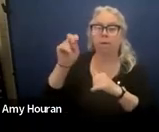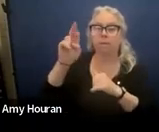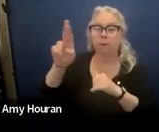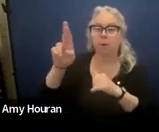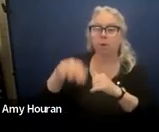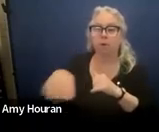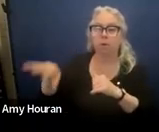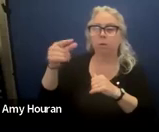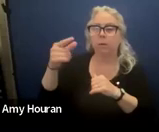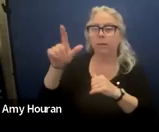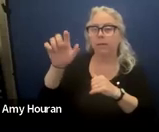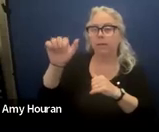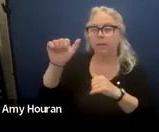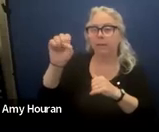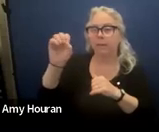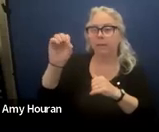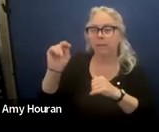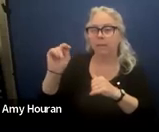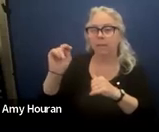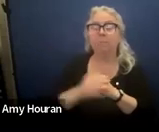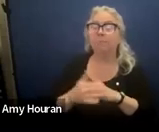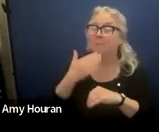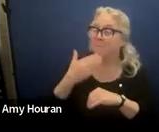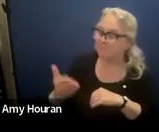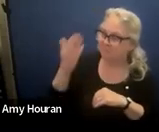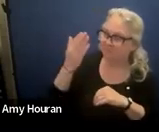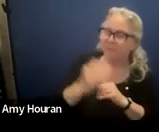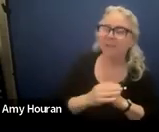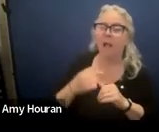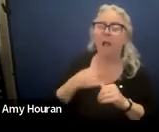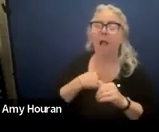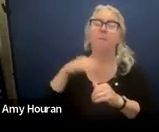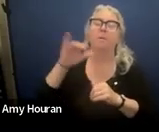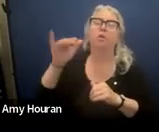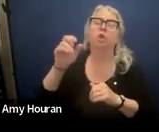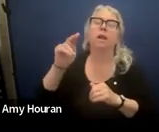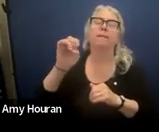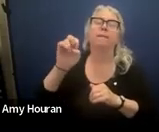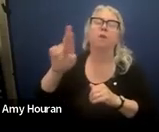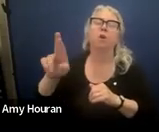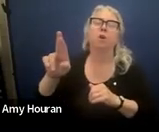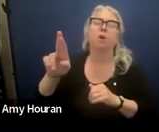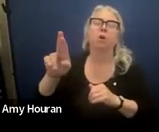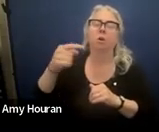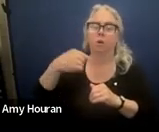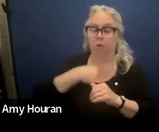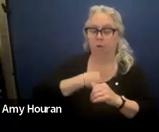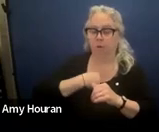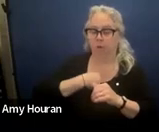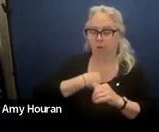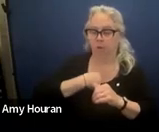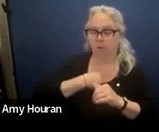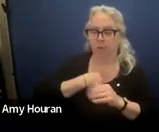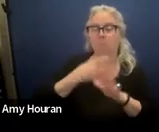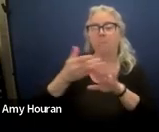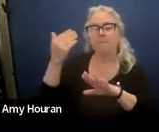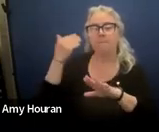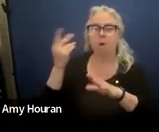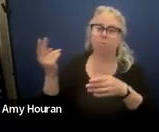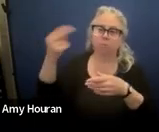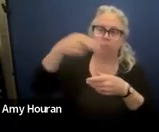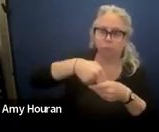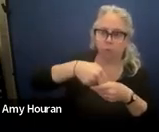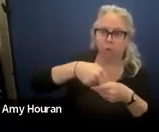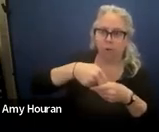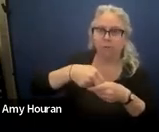good morning i am jennifer gleason and before i joined